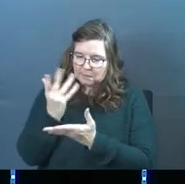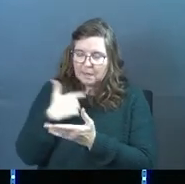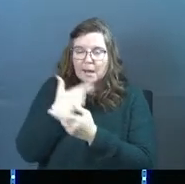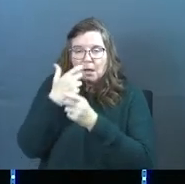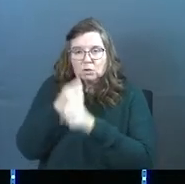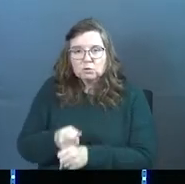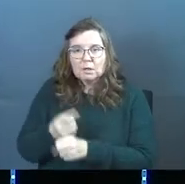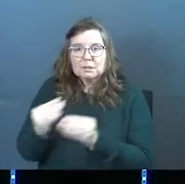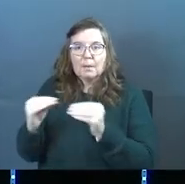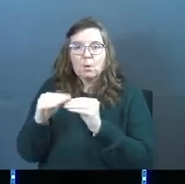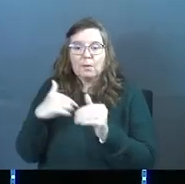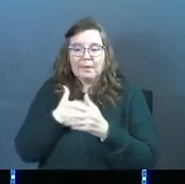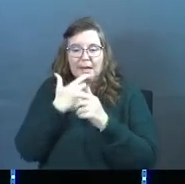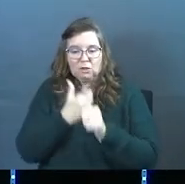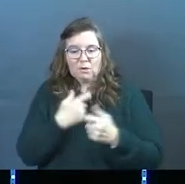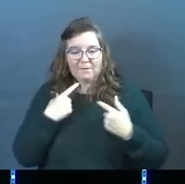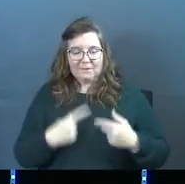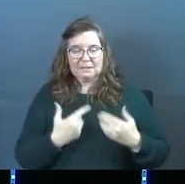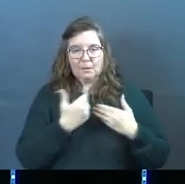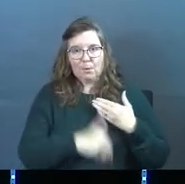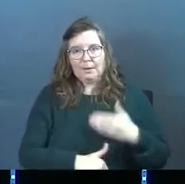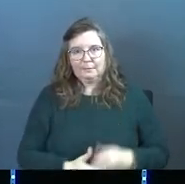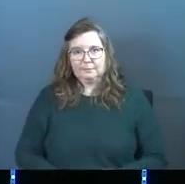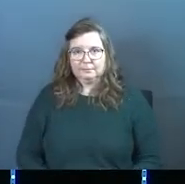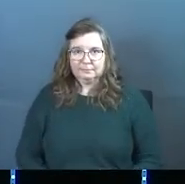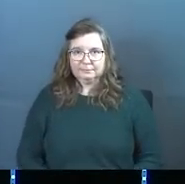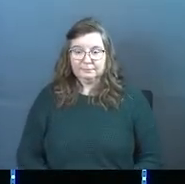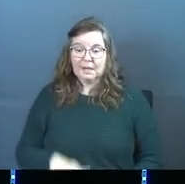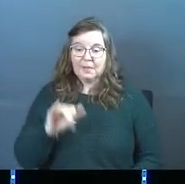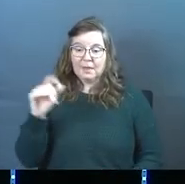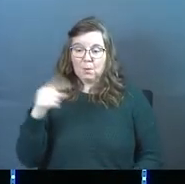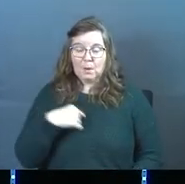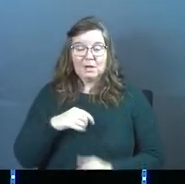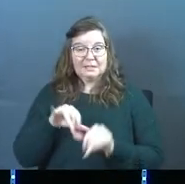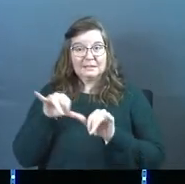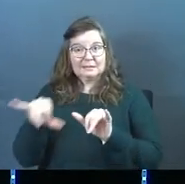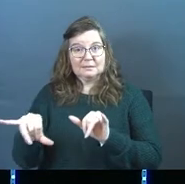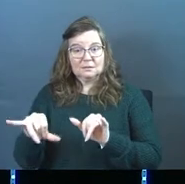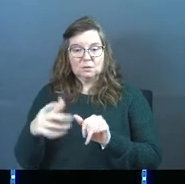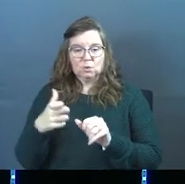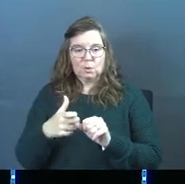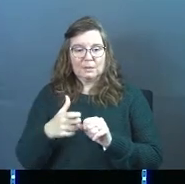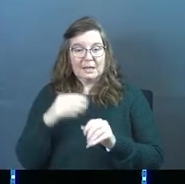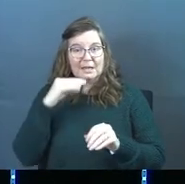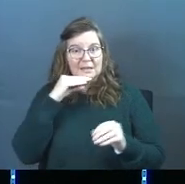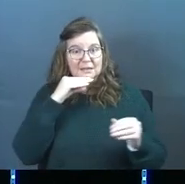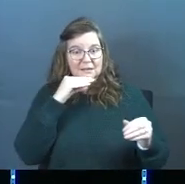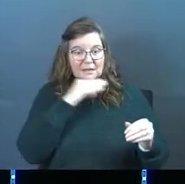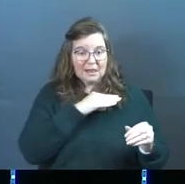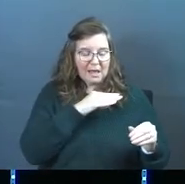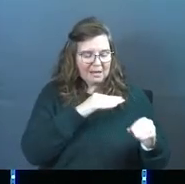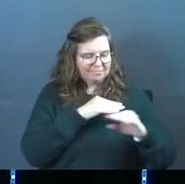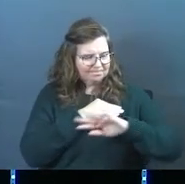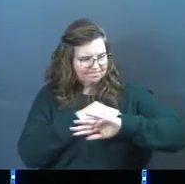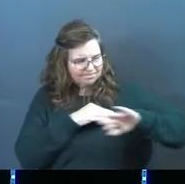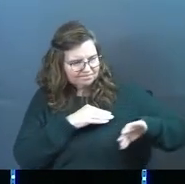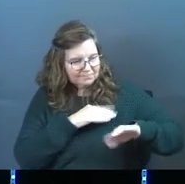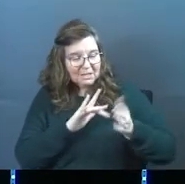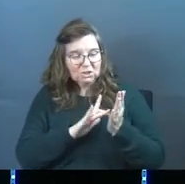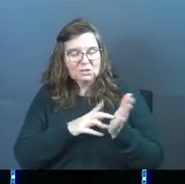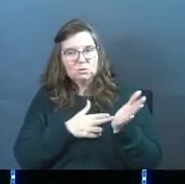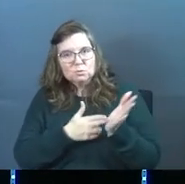I trust him more than I even trust physical bread. And that's where he stands. So he takes a lie, and Jesus stands on truth.